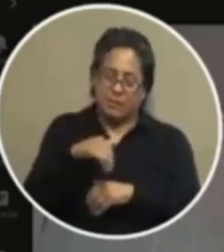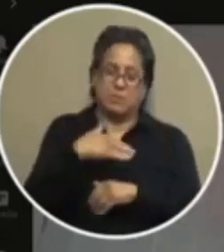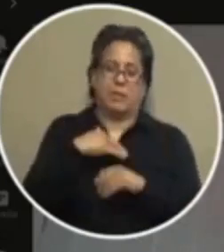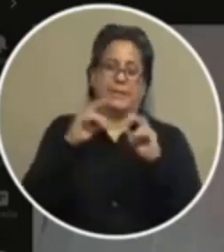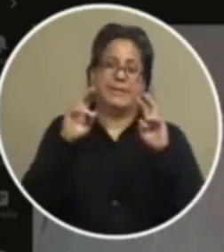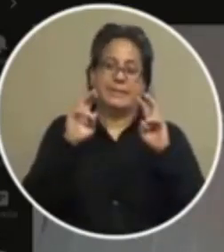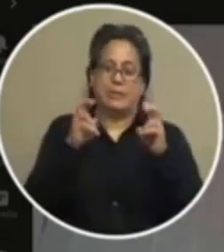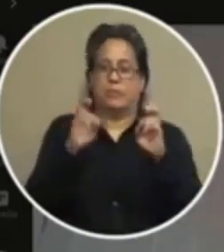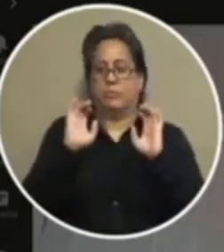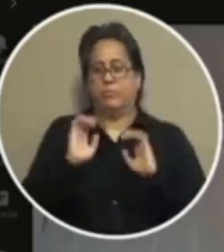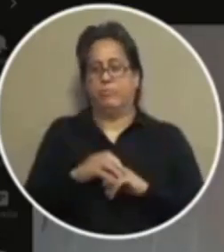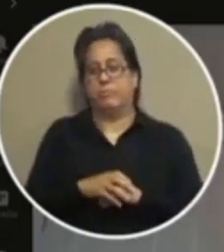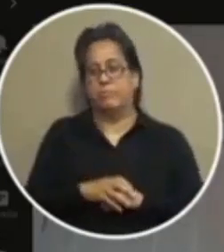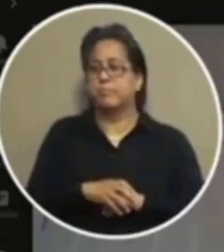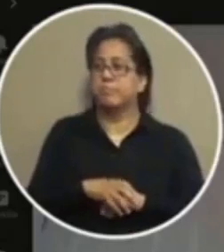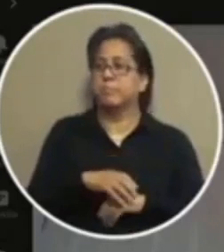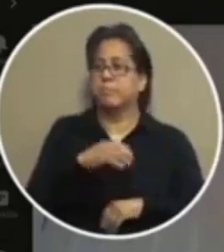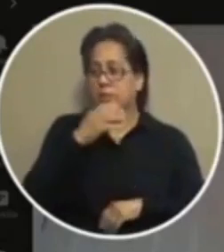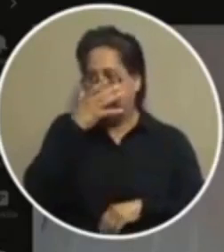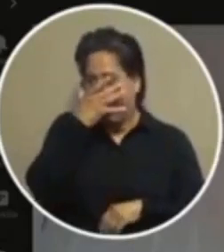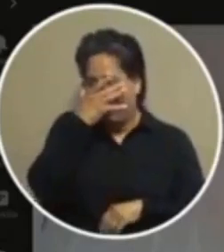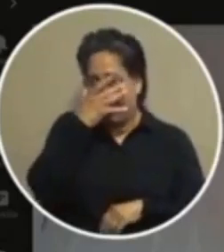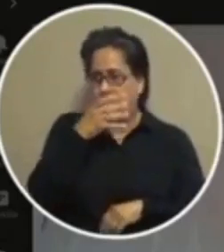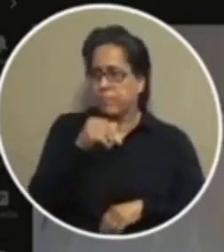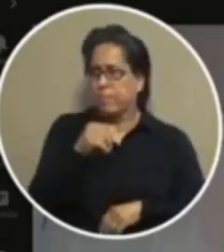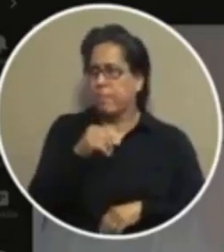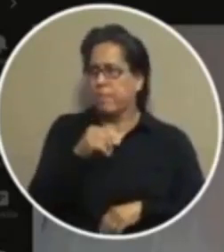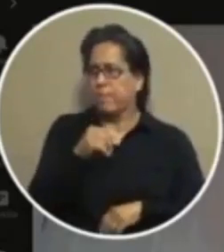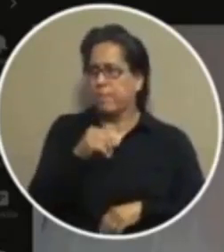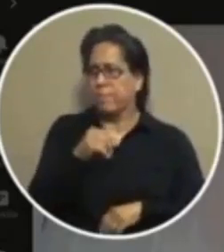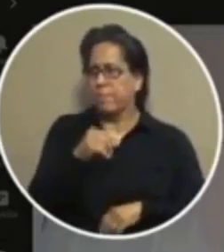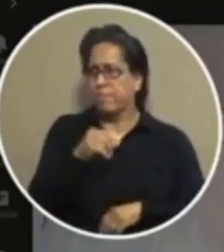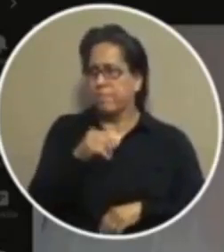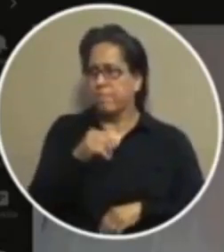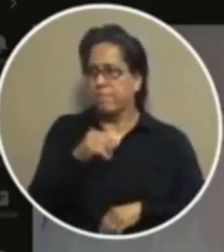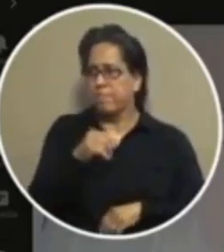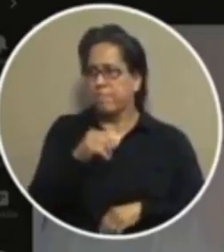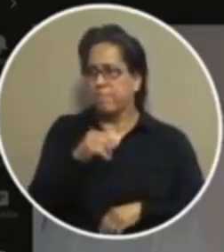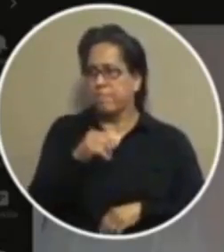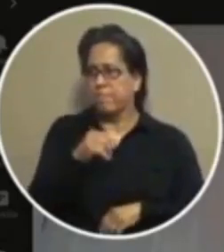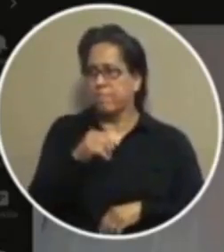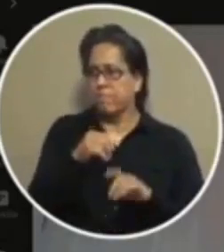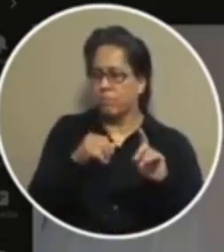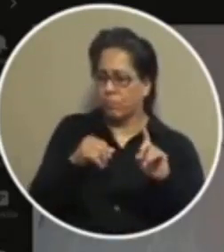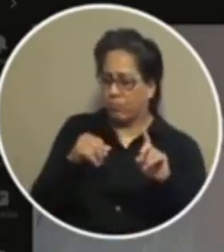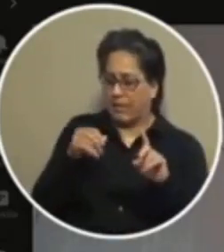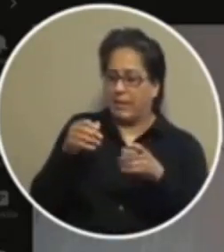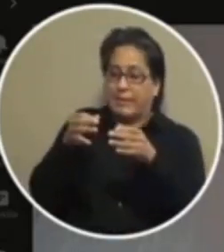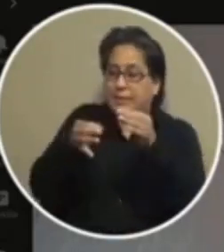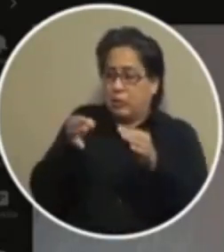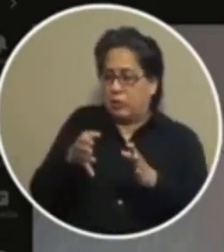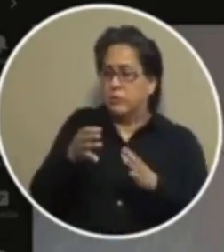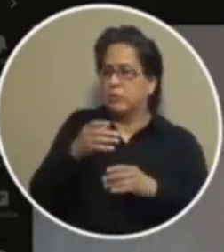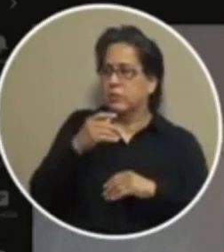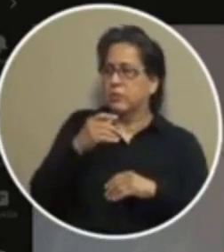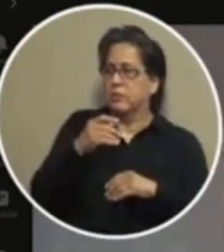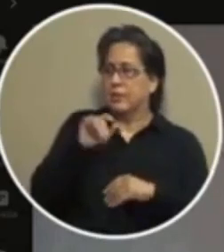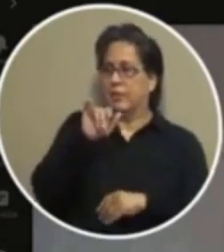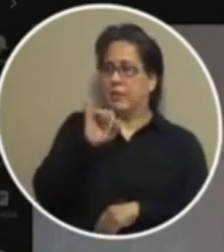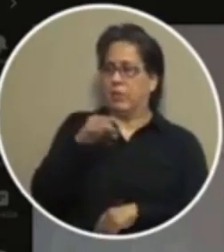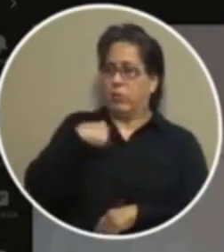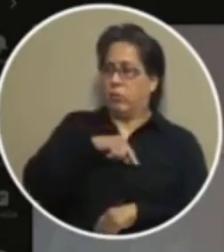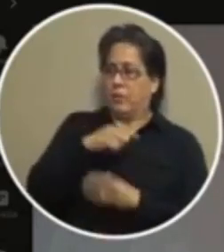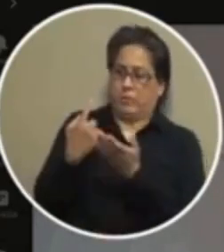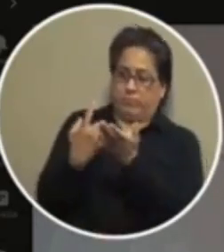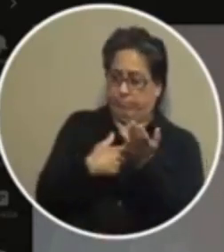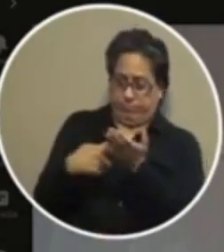i'll i'll shut it real quickly so if we